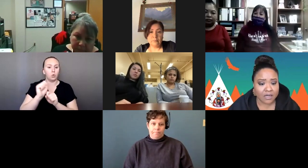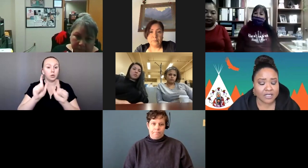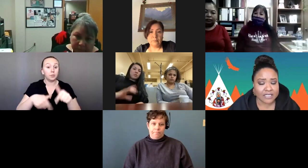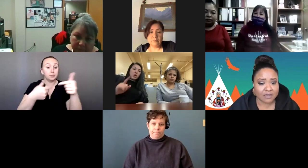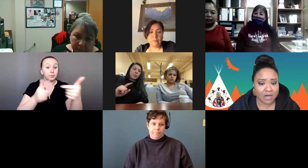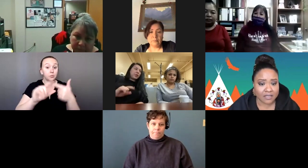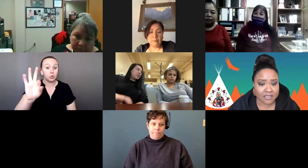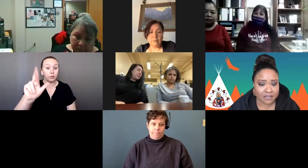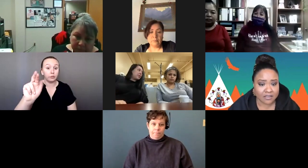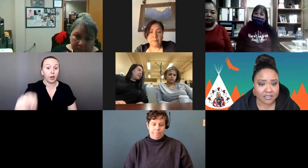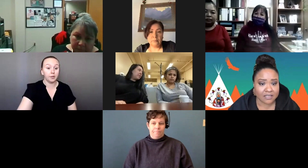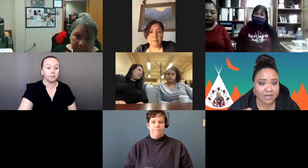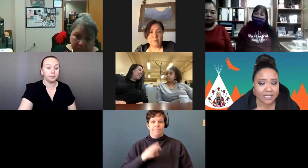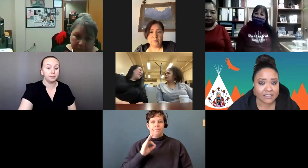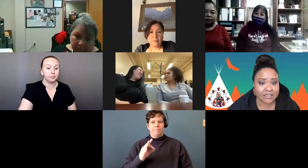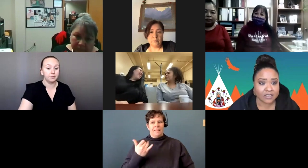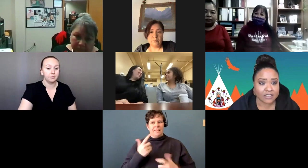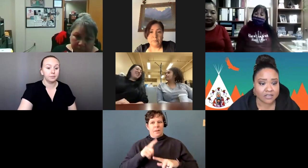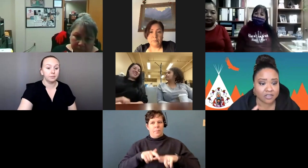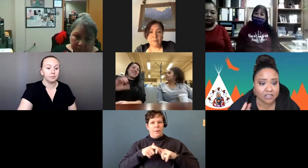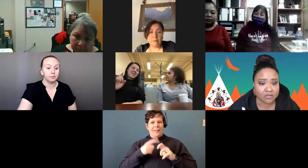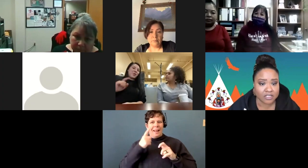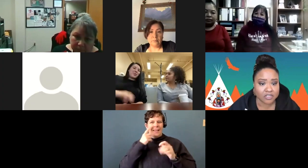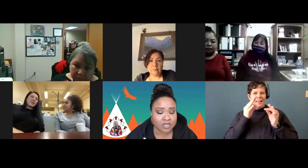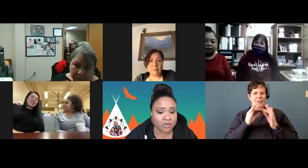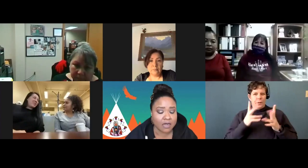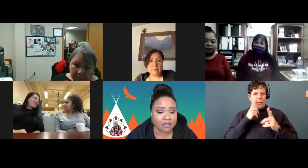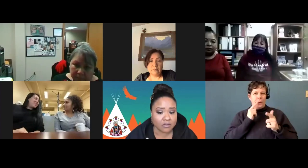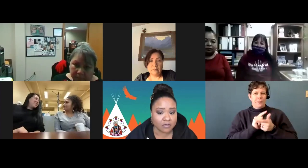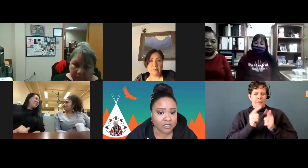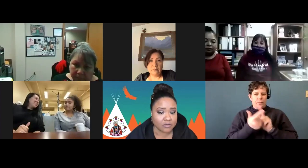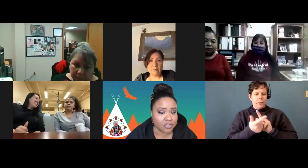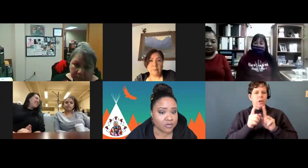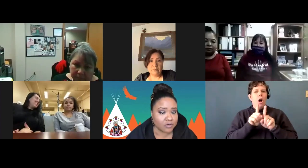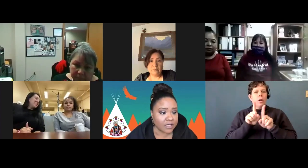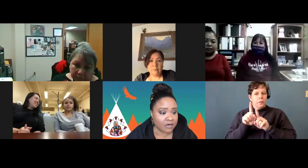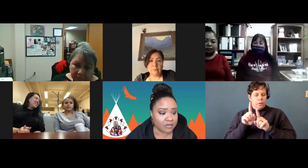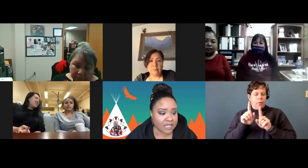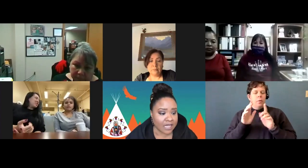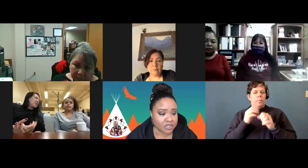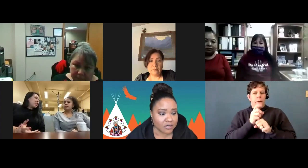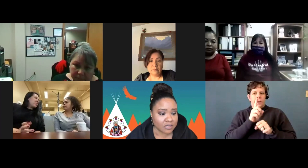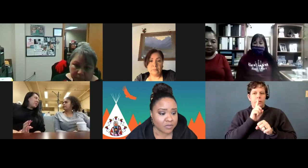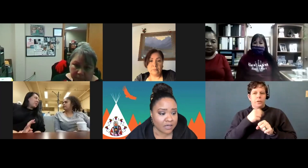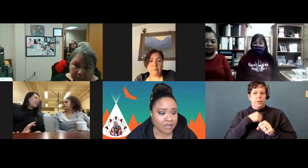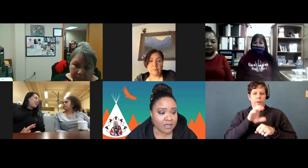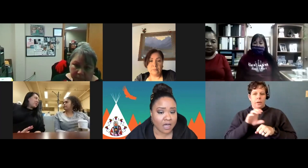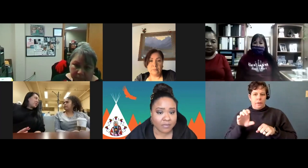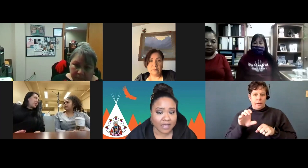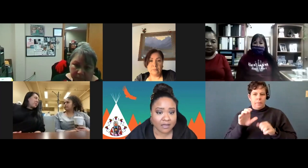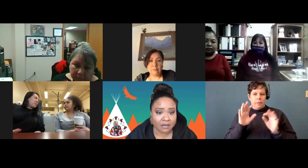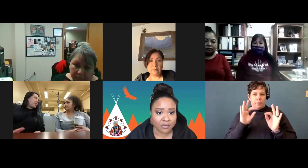I'm going to take a pause here because I think my ASL translators are going to switch, but I also want to ensure that our closed captioner has been